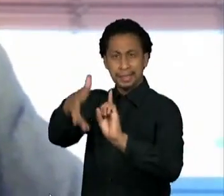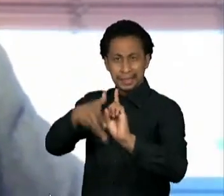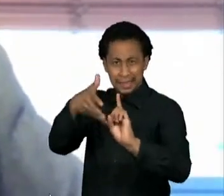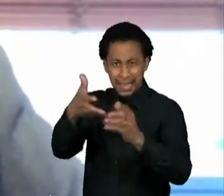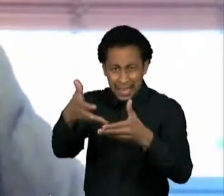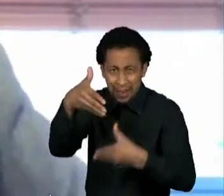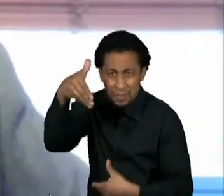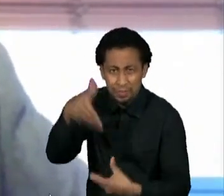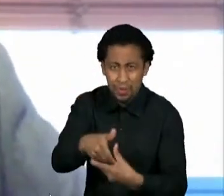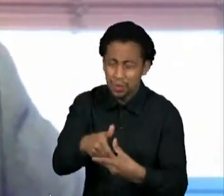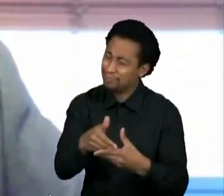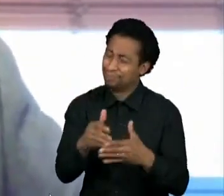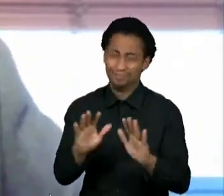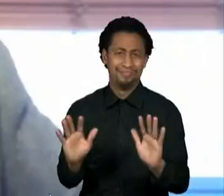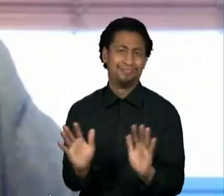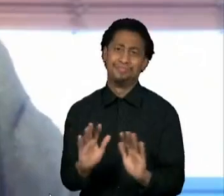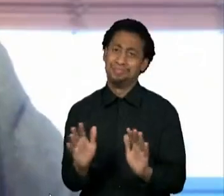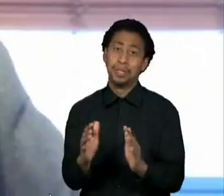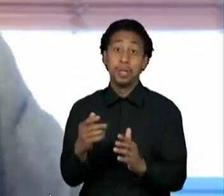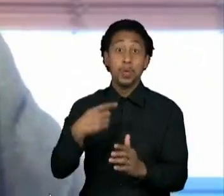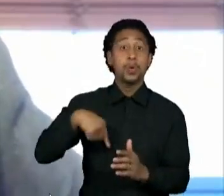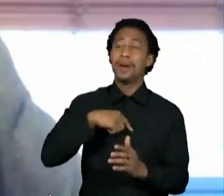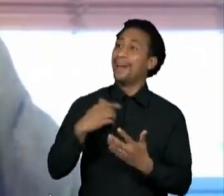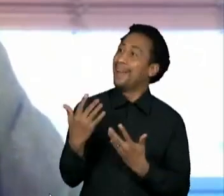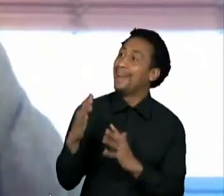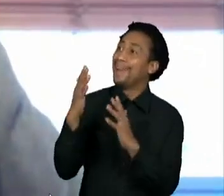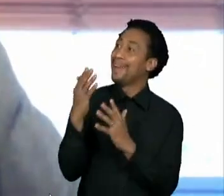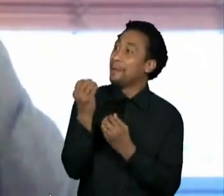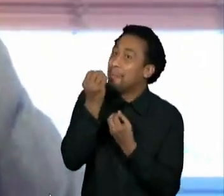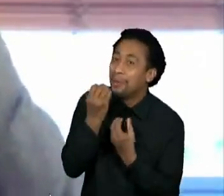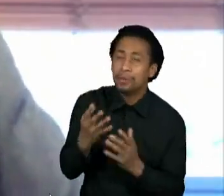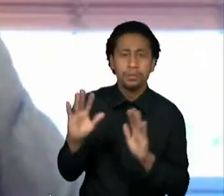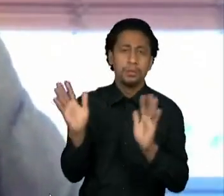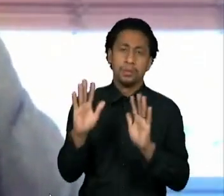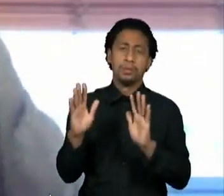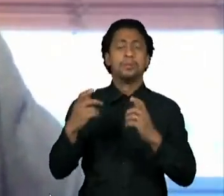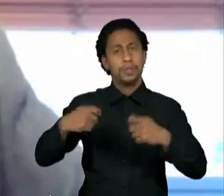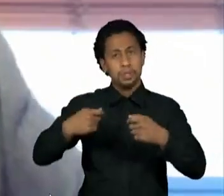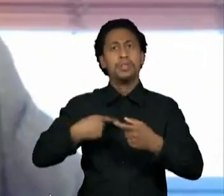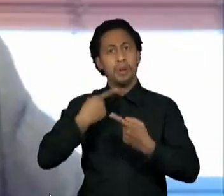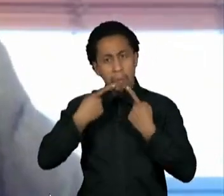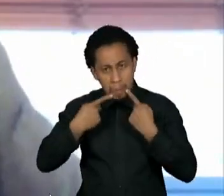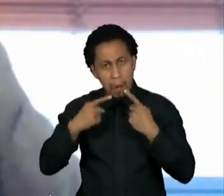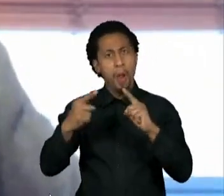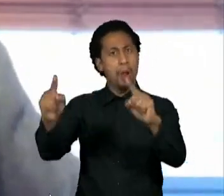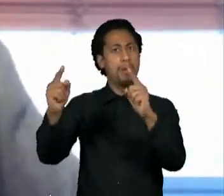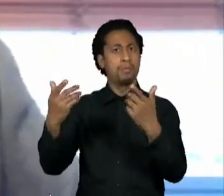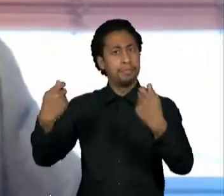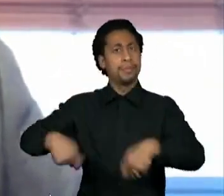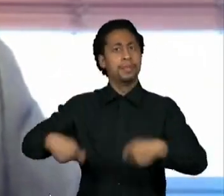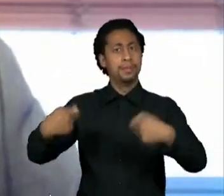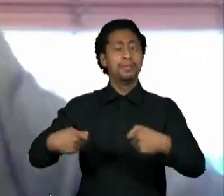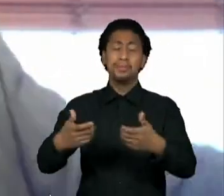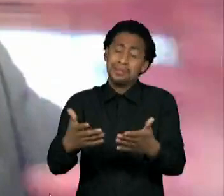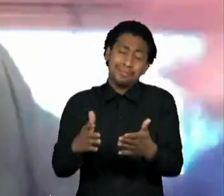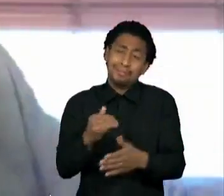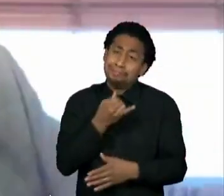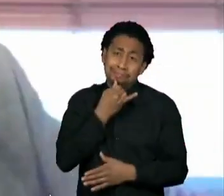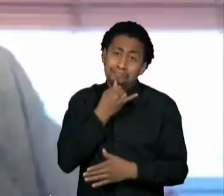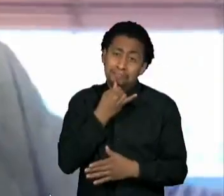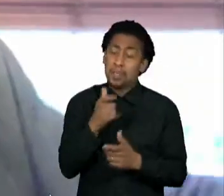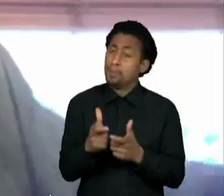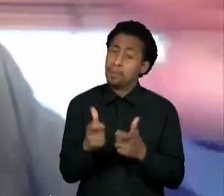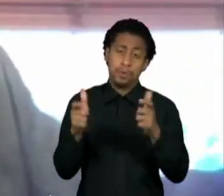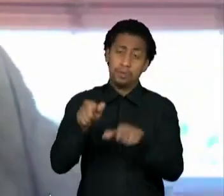não para ser acusado, é para ser criticado. Many, many politicians, however, do it. Politicians